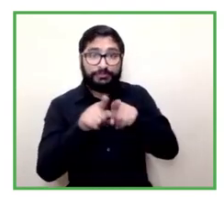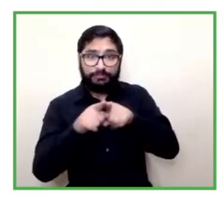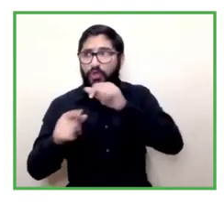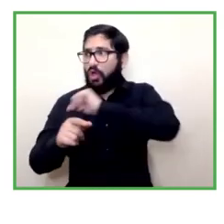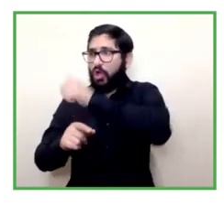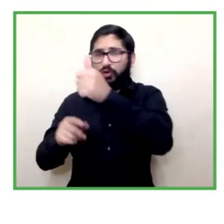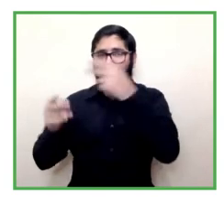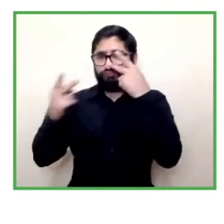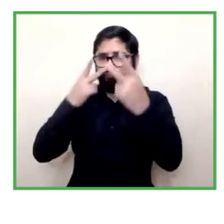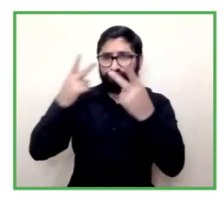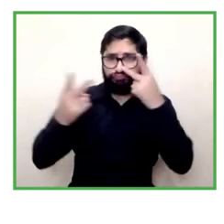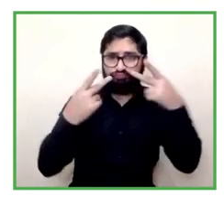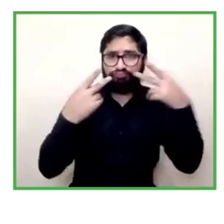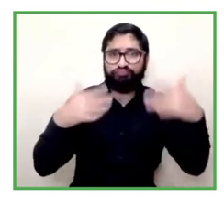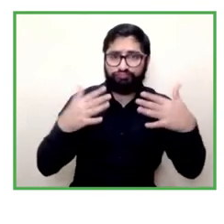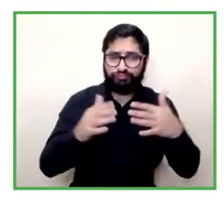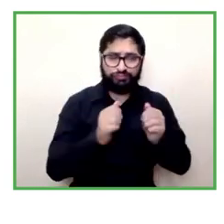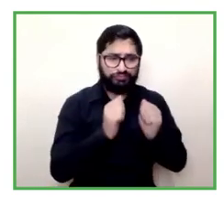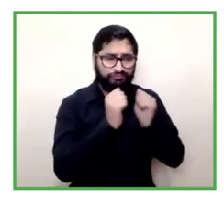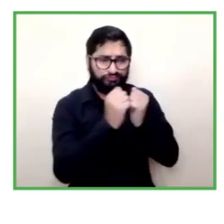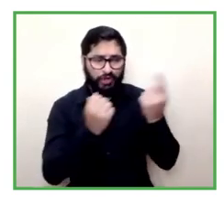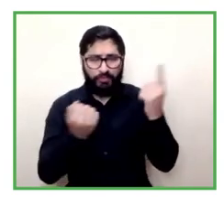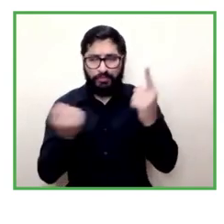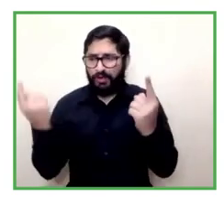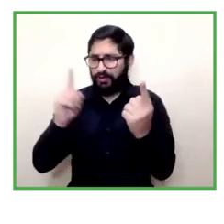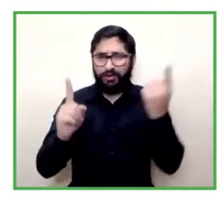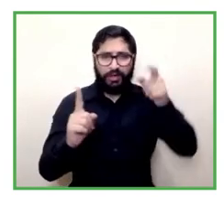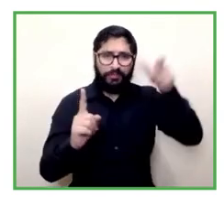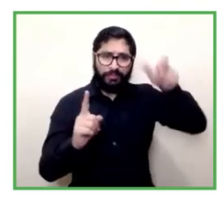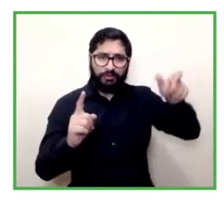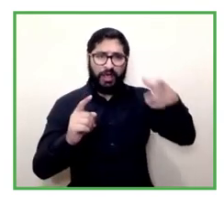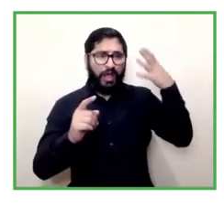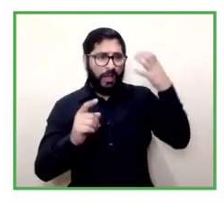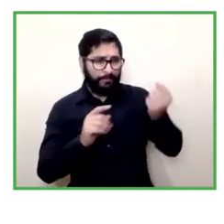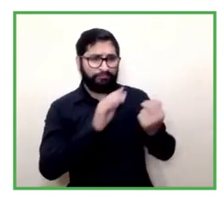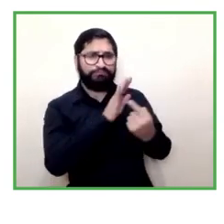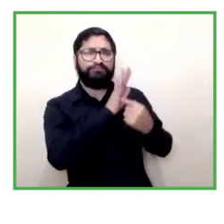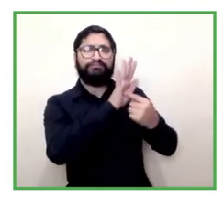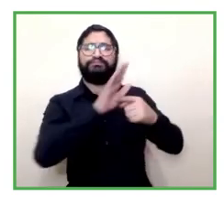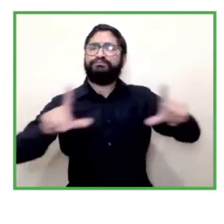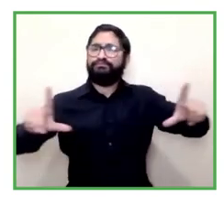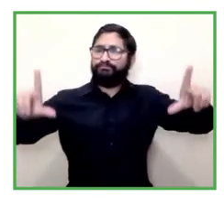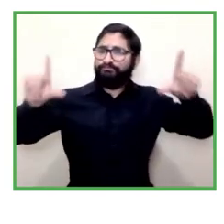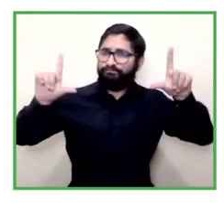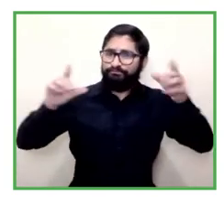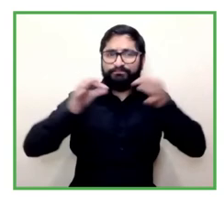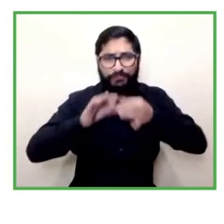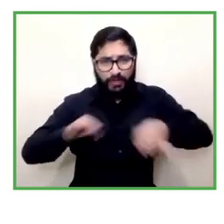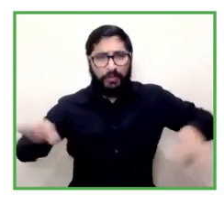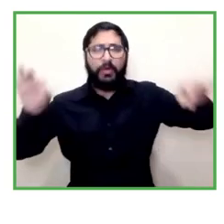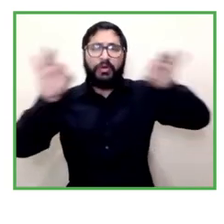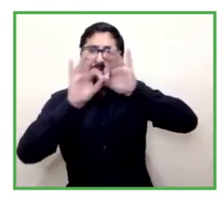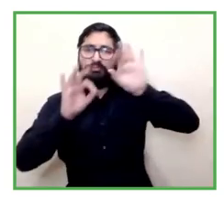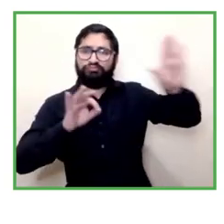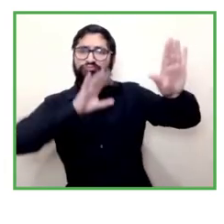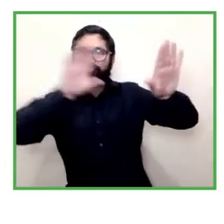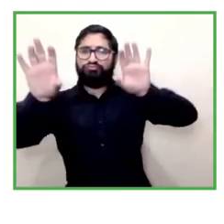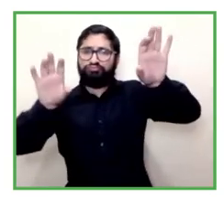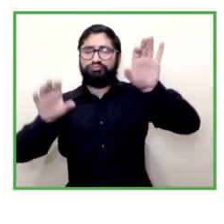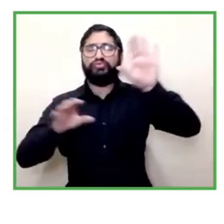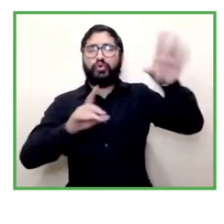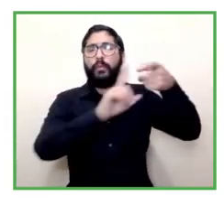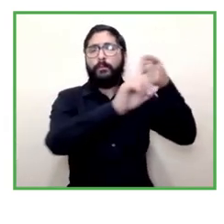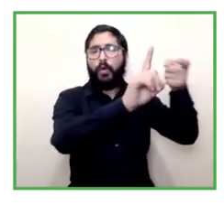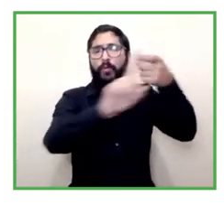the nation wide programs sometimes it's only the good intentions are left